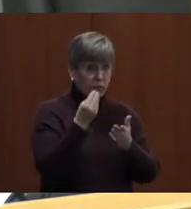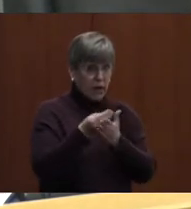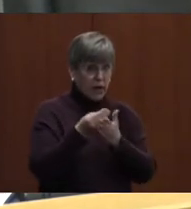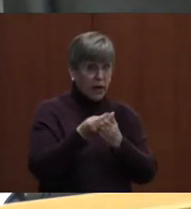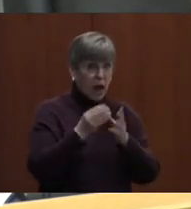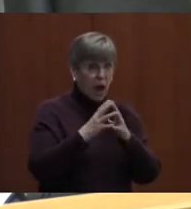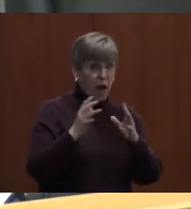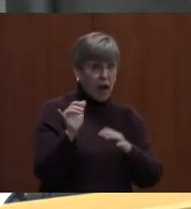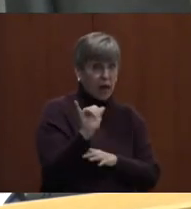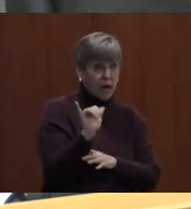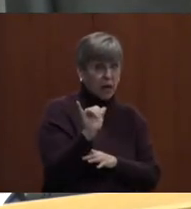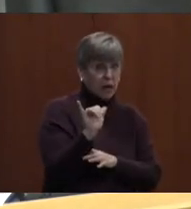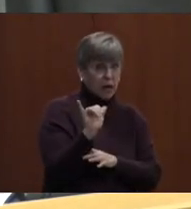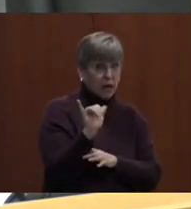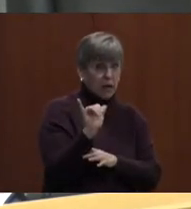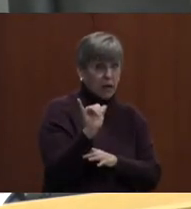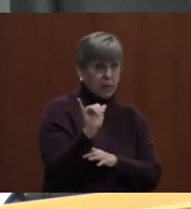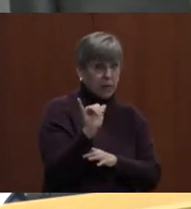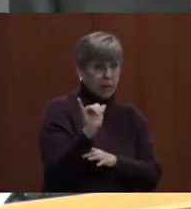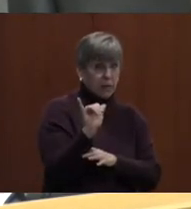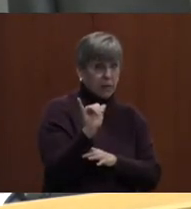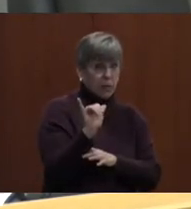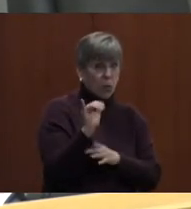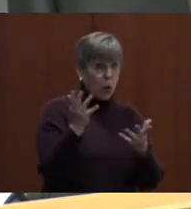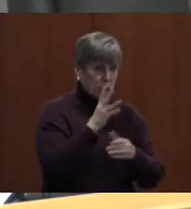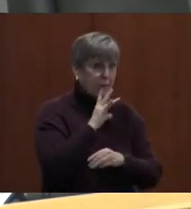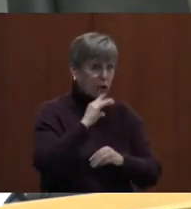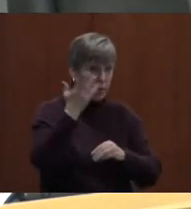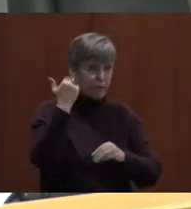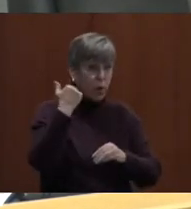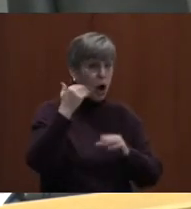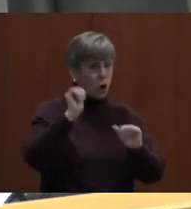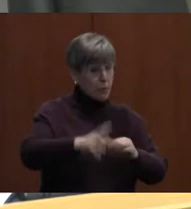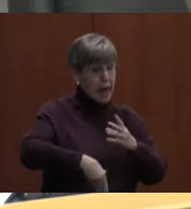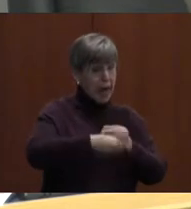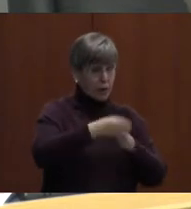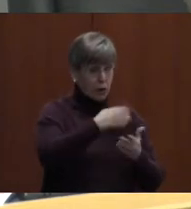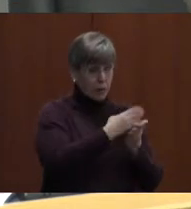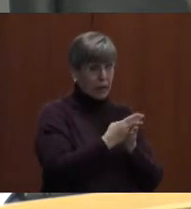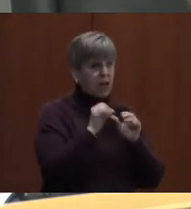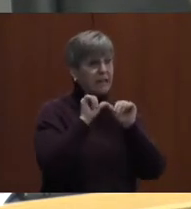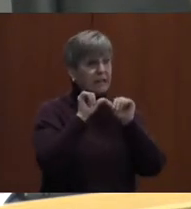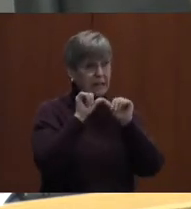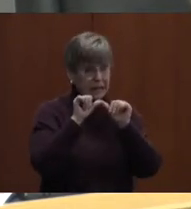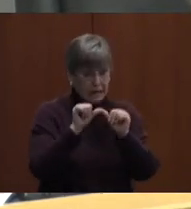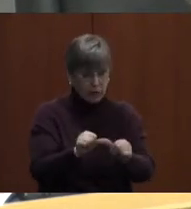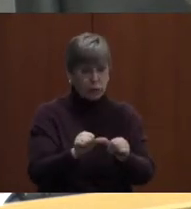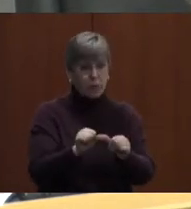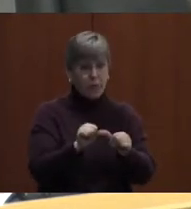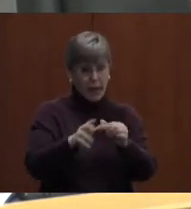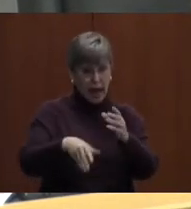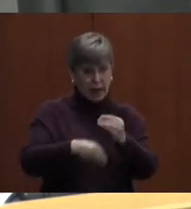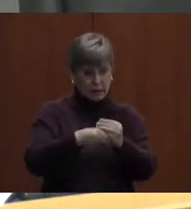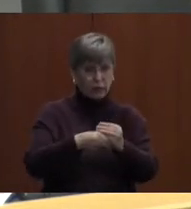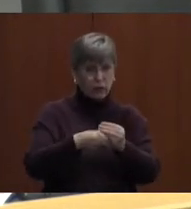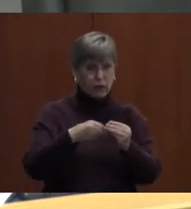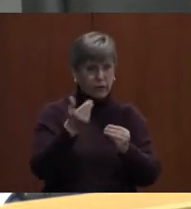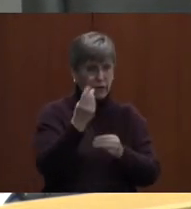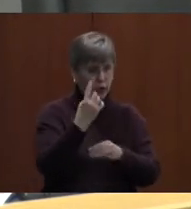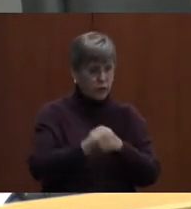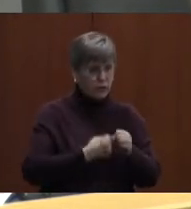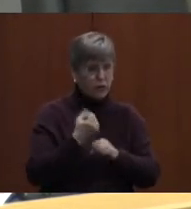lady just mentioned, and could be added to the budget and continue to do an ESSER for a couple years if you chose to do that.